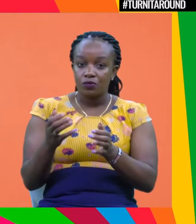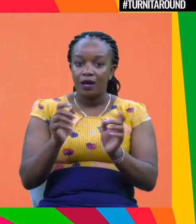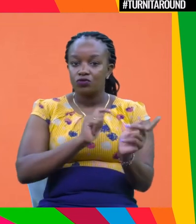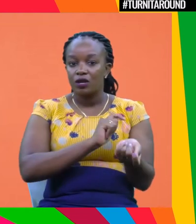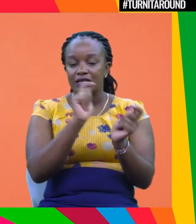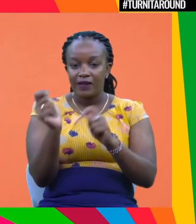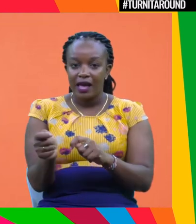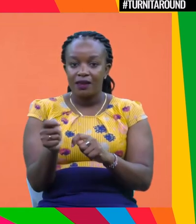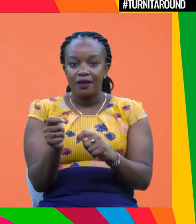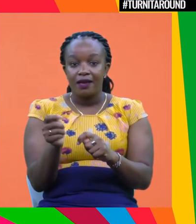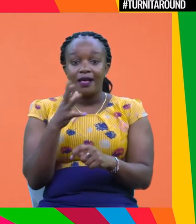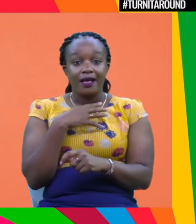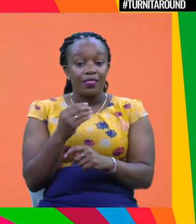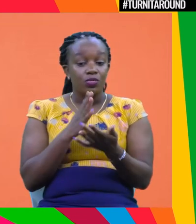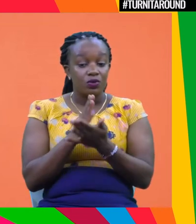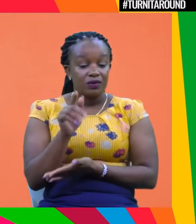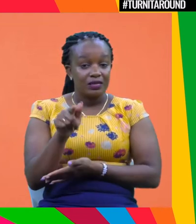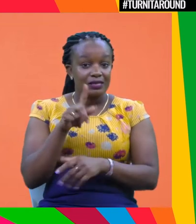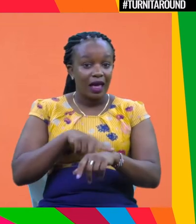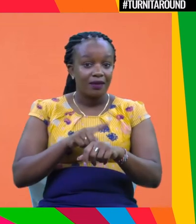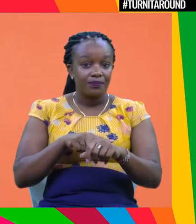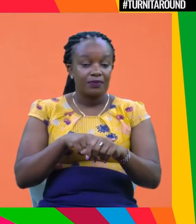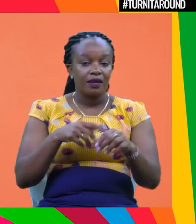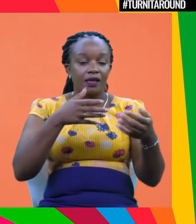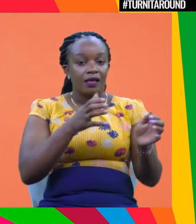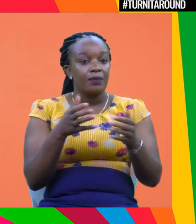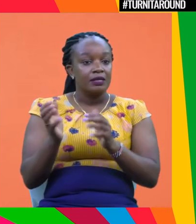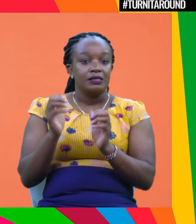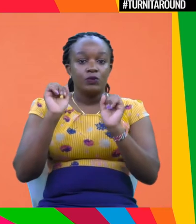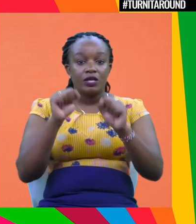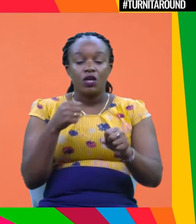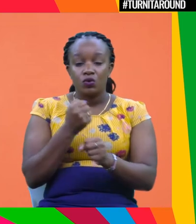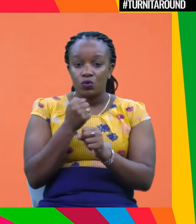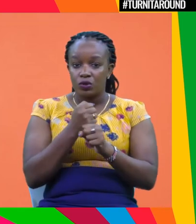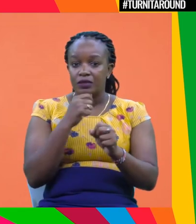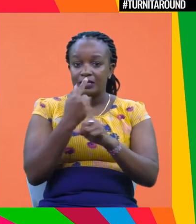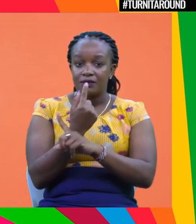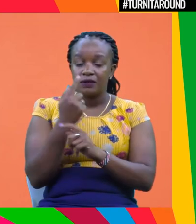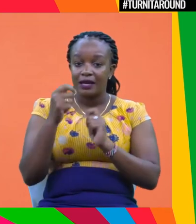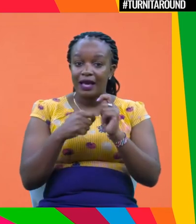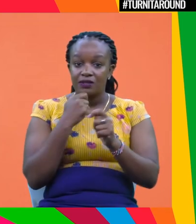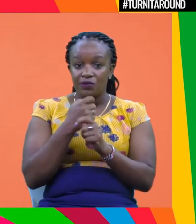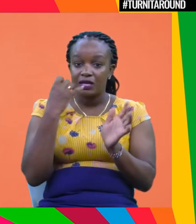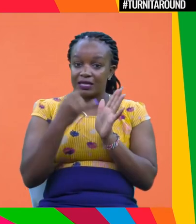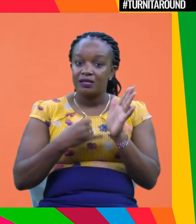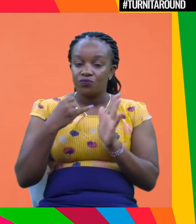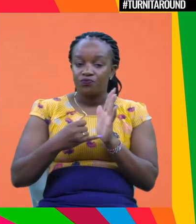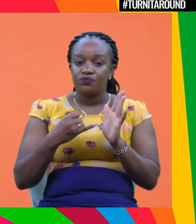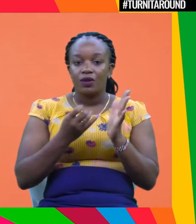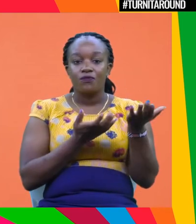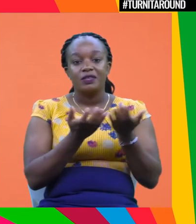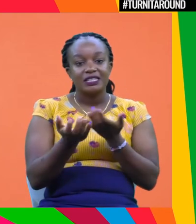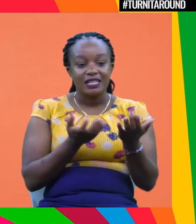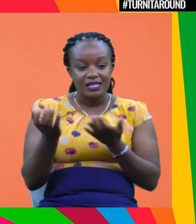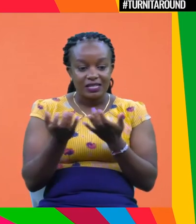transparent. And back then, many companies said, oh, we can't do it because there's different kinds of industries. There's different kinds of scale